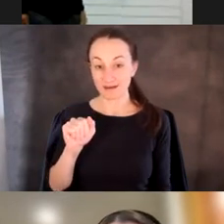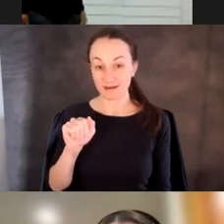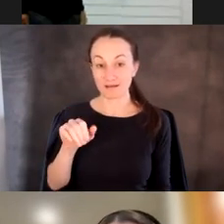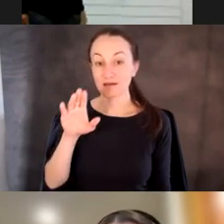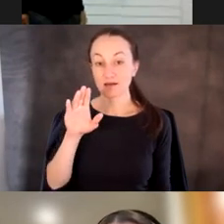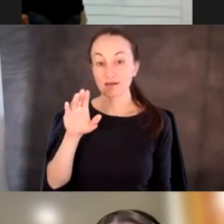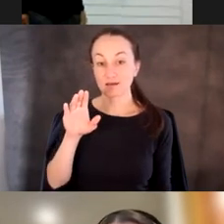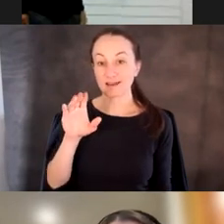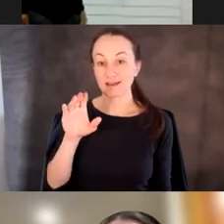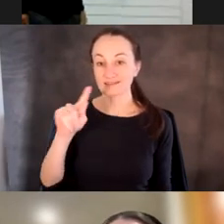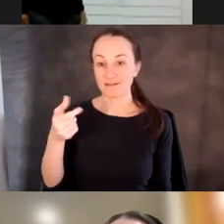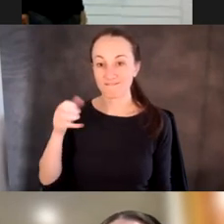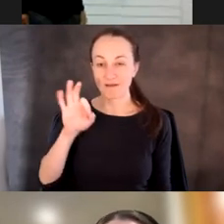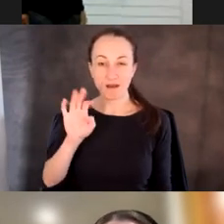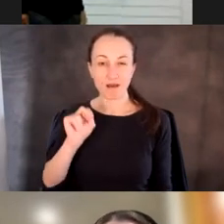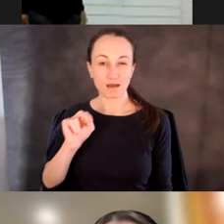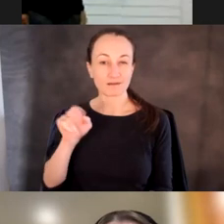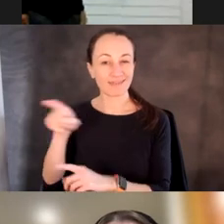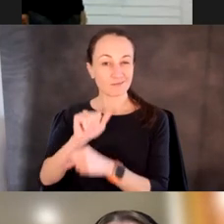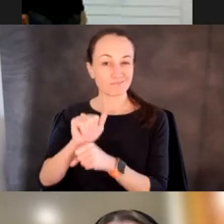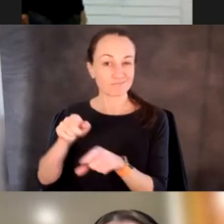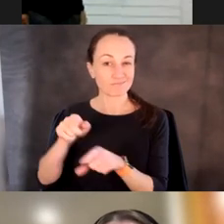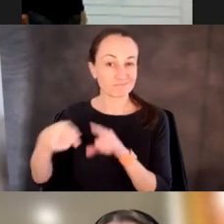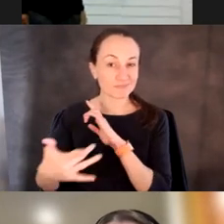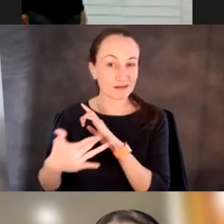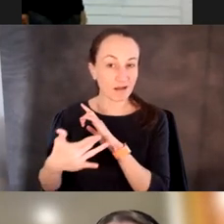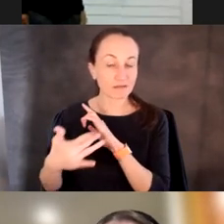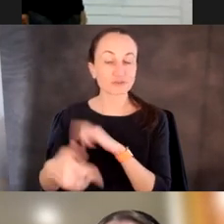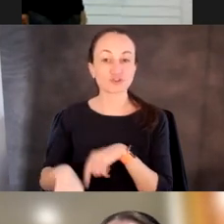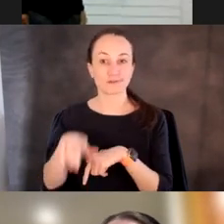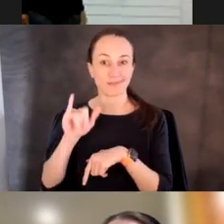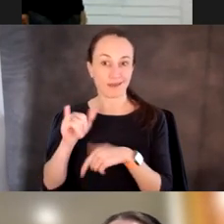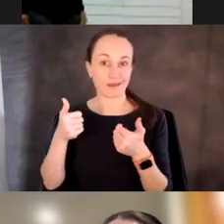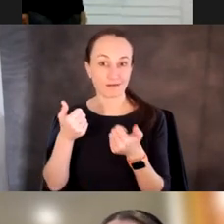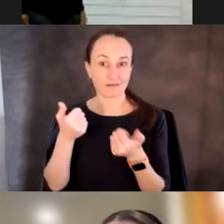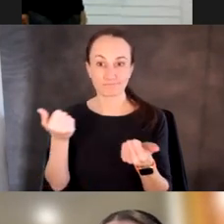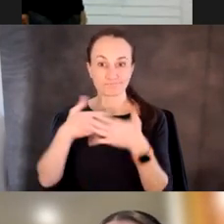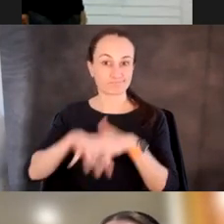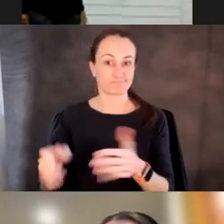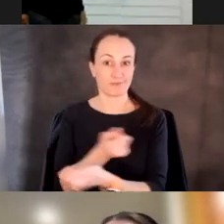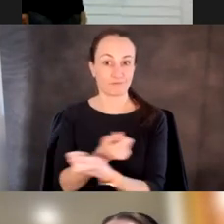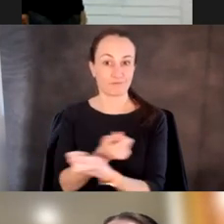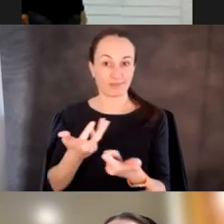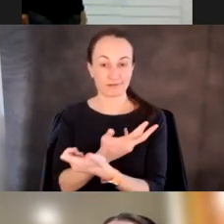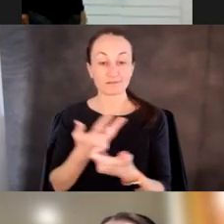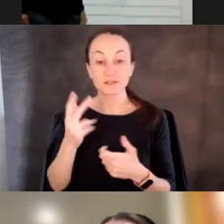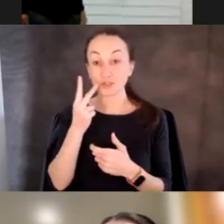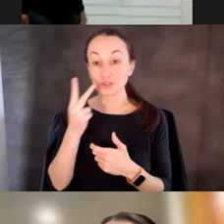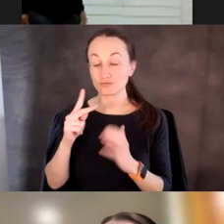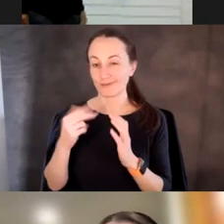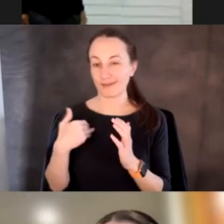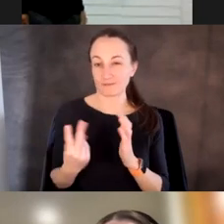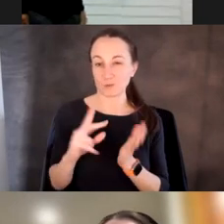get all of this to, to work together. Um, and you can read more about this in both of these papers down here. Um, the one on the bottom is about